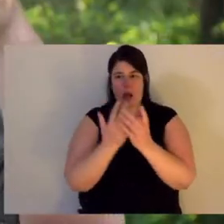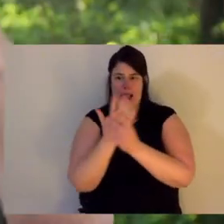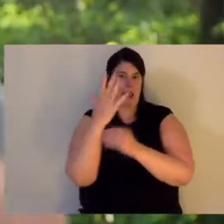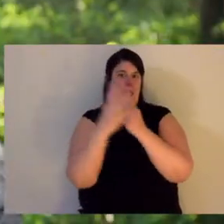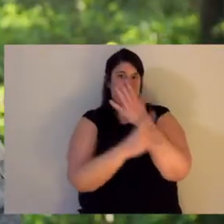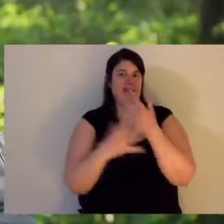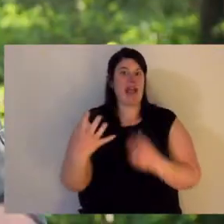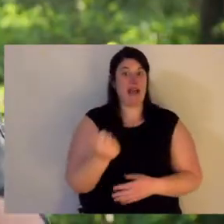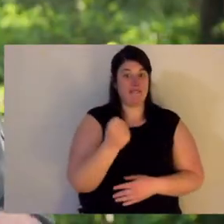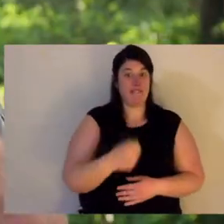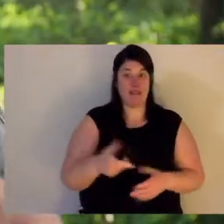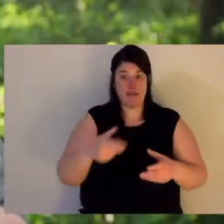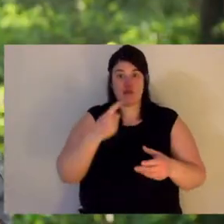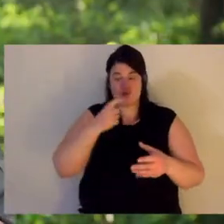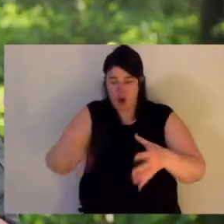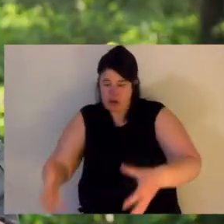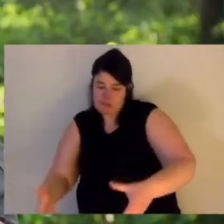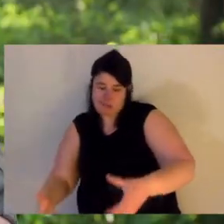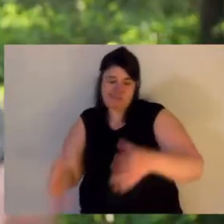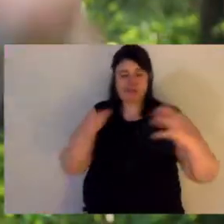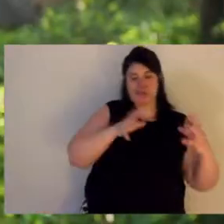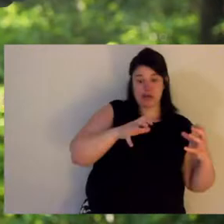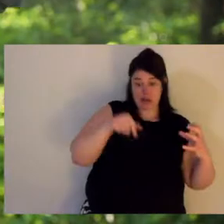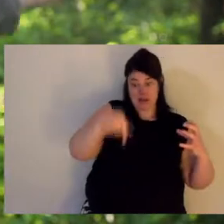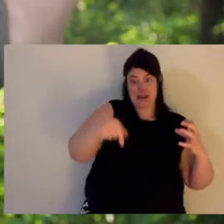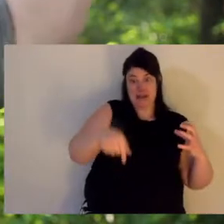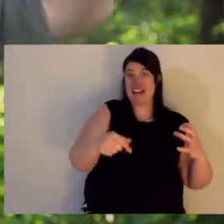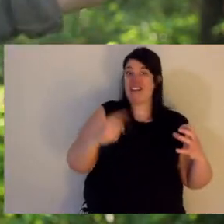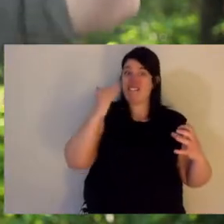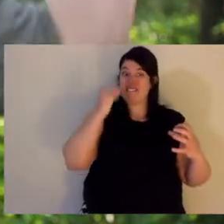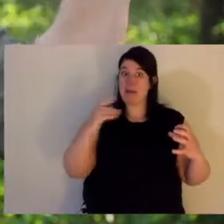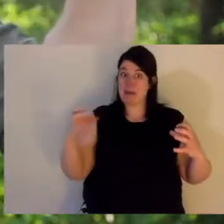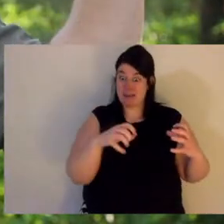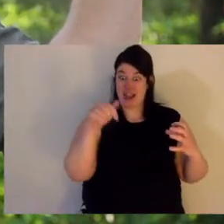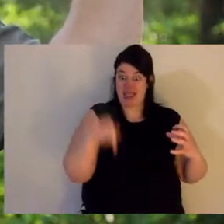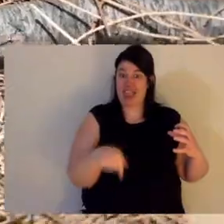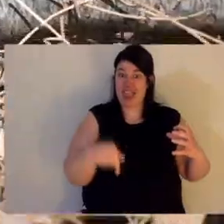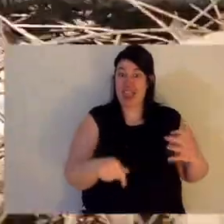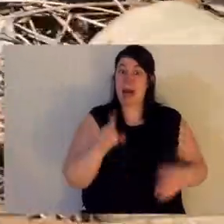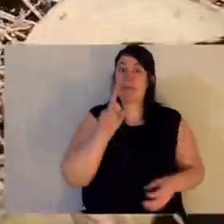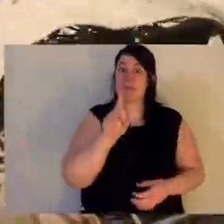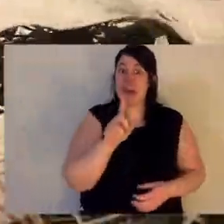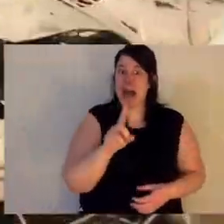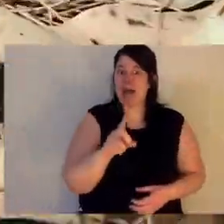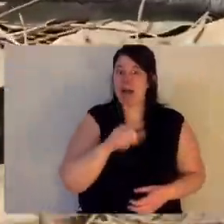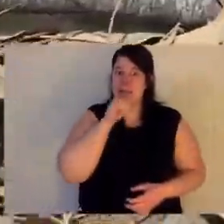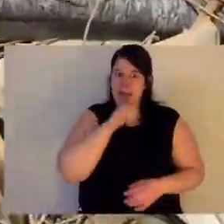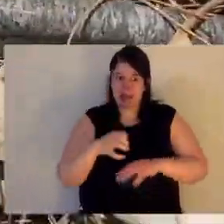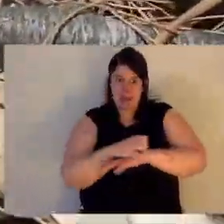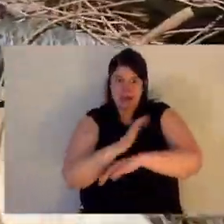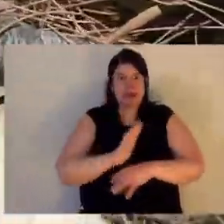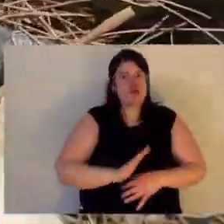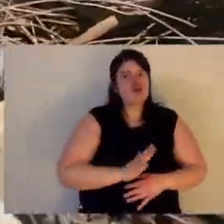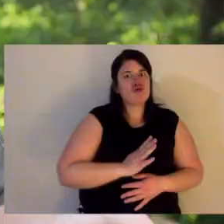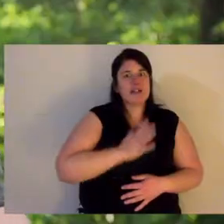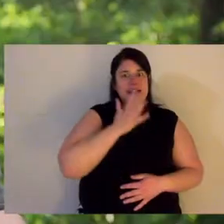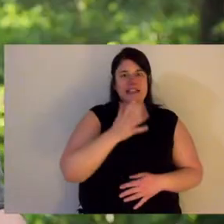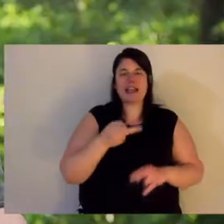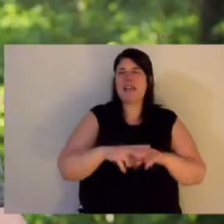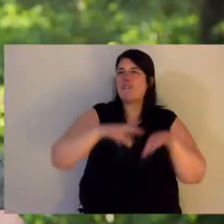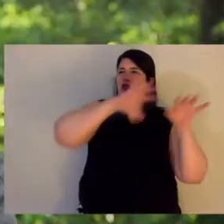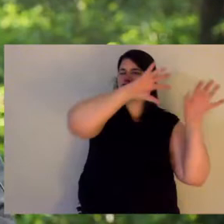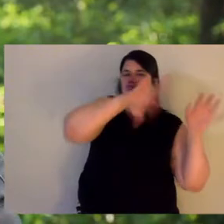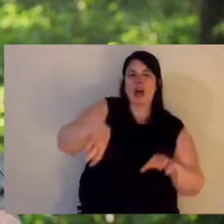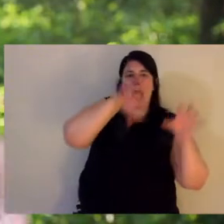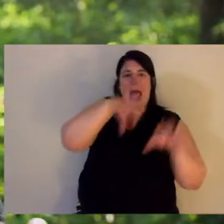But it's the males that are most interesting. After we get some rain in summer, they go out in search of love.